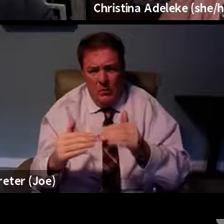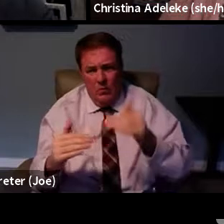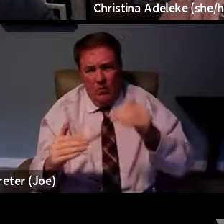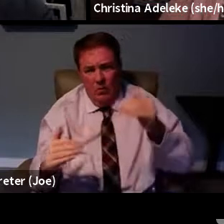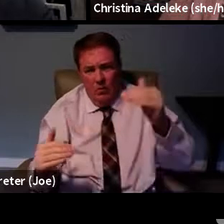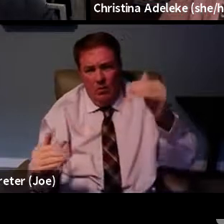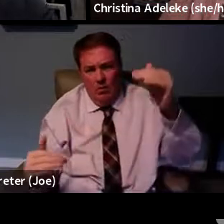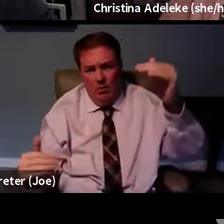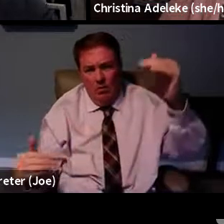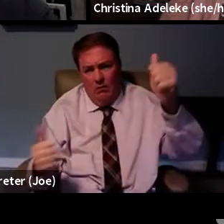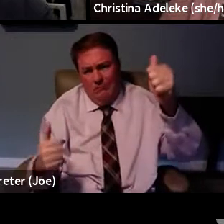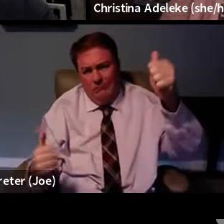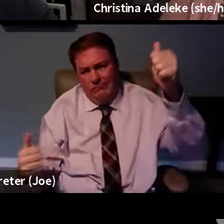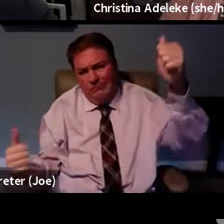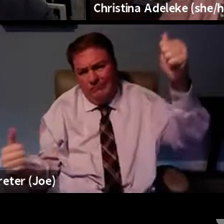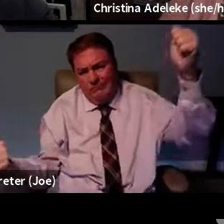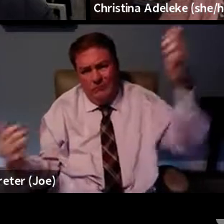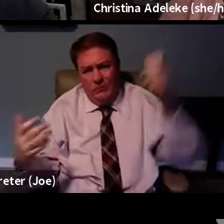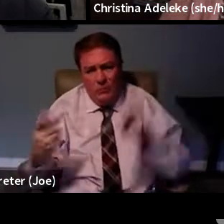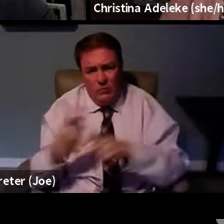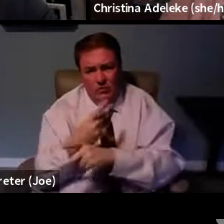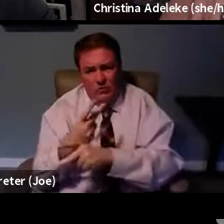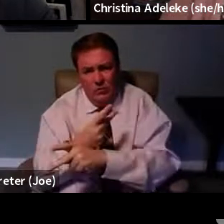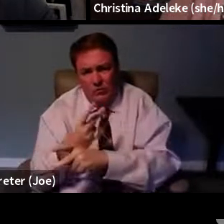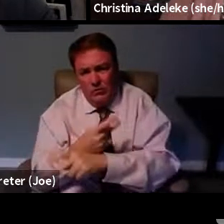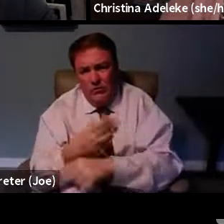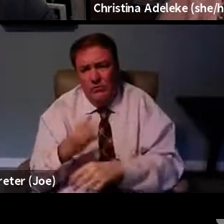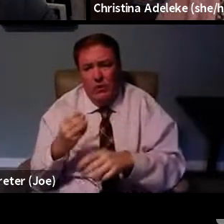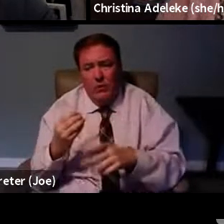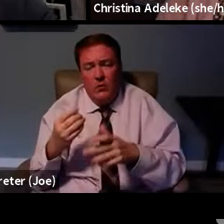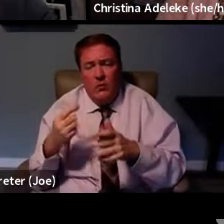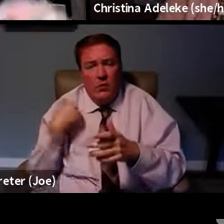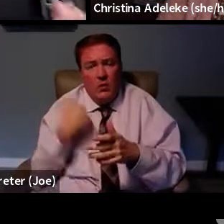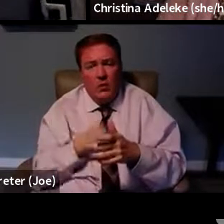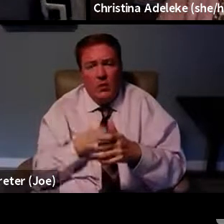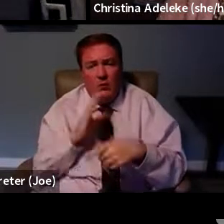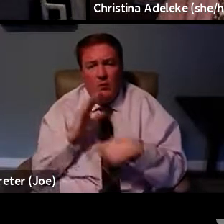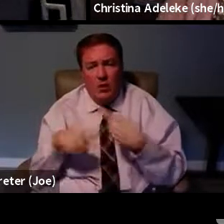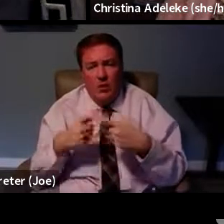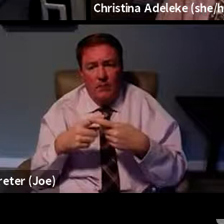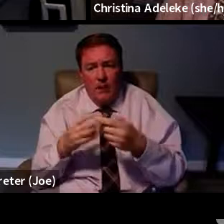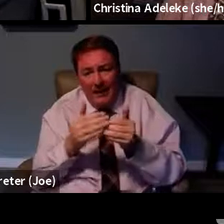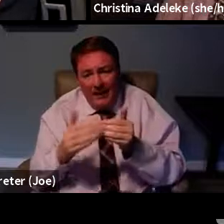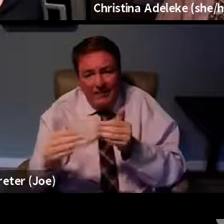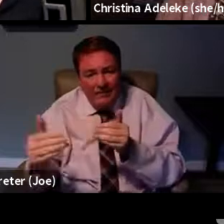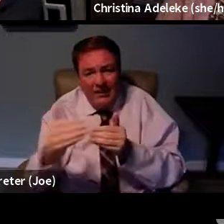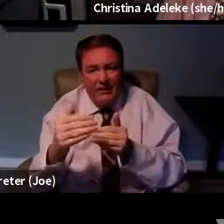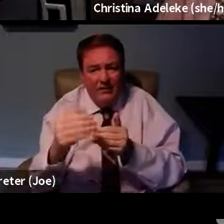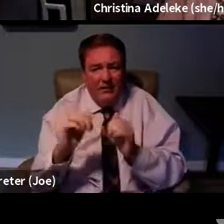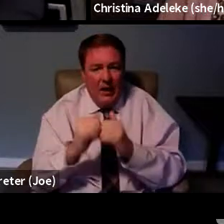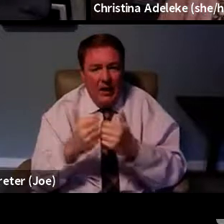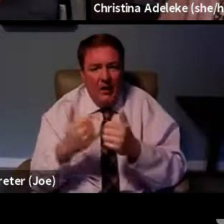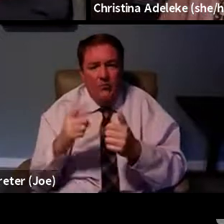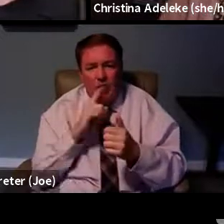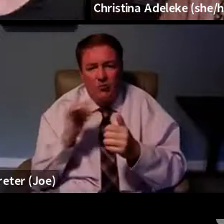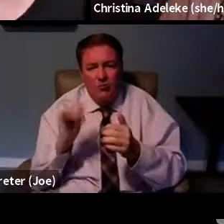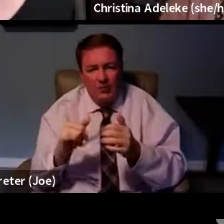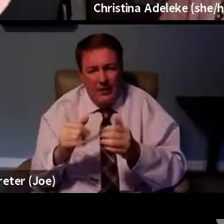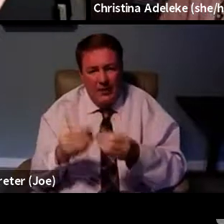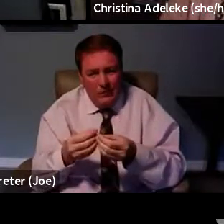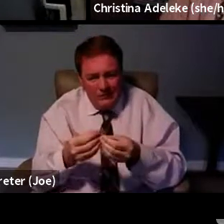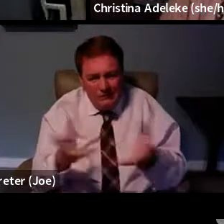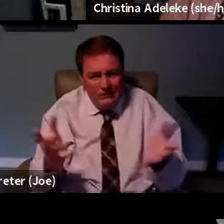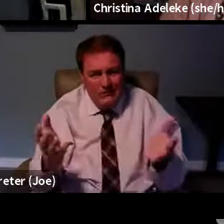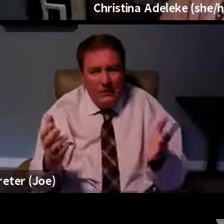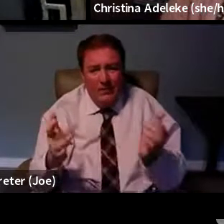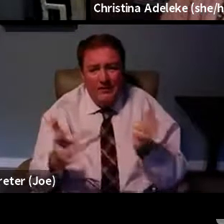consciously, you know, start talking, you know, in advance on how we're going to make sure, for example, that the